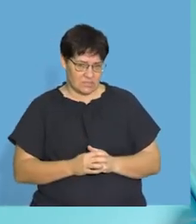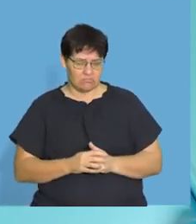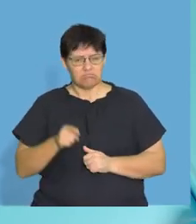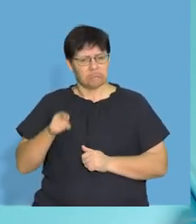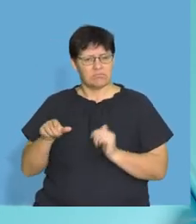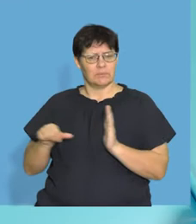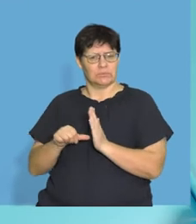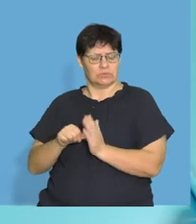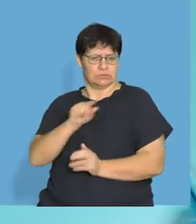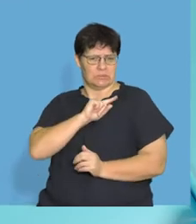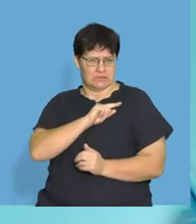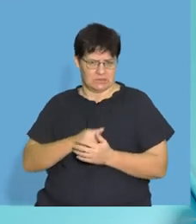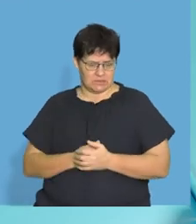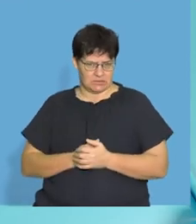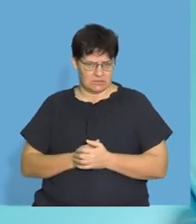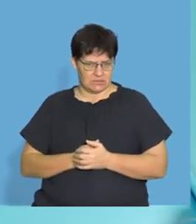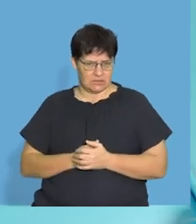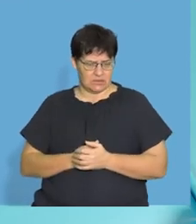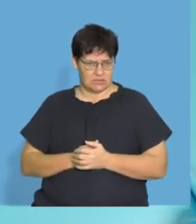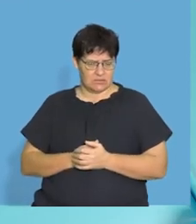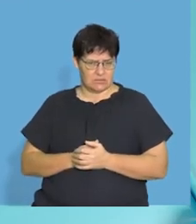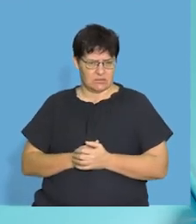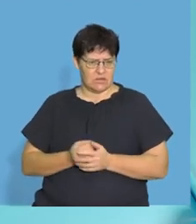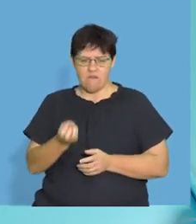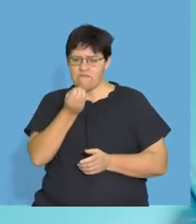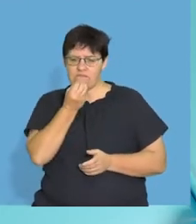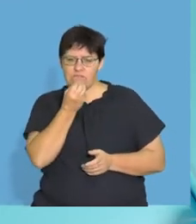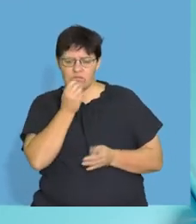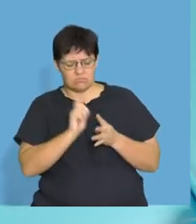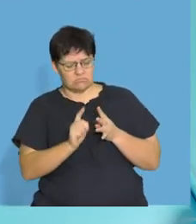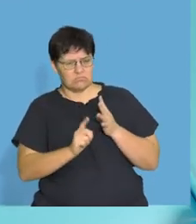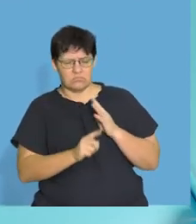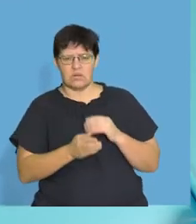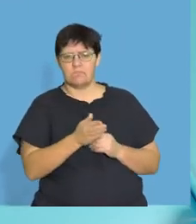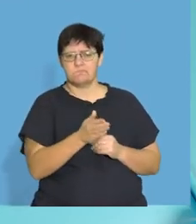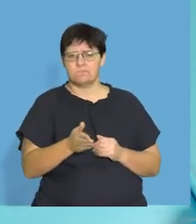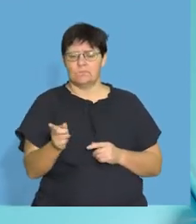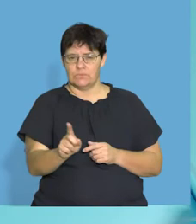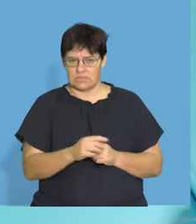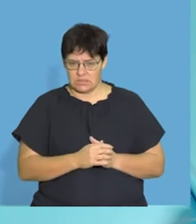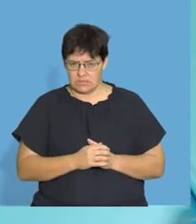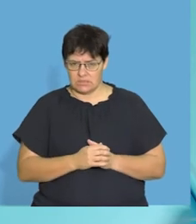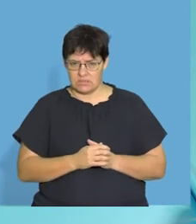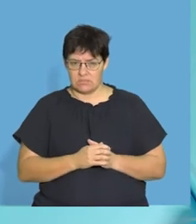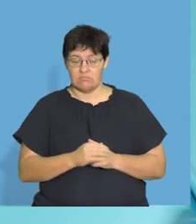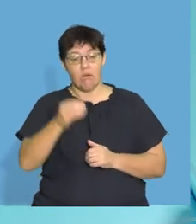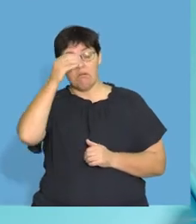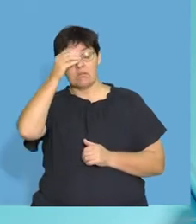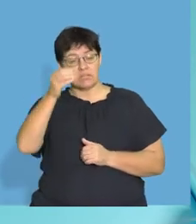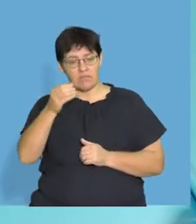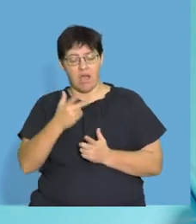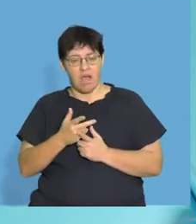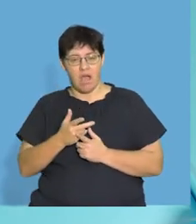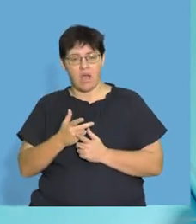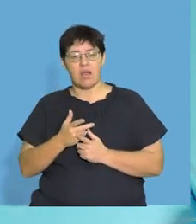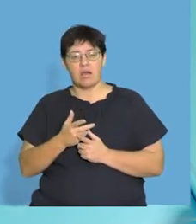vitamin important, right? What kind of foods? Have an idea of what kind of foods they are. And remember, we're looking at this concept of a